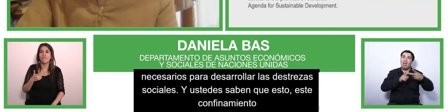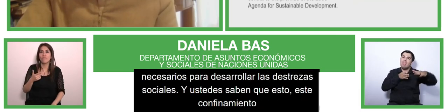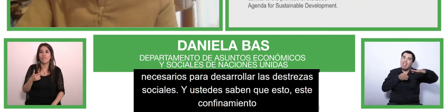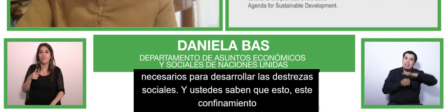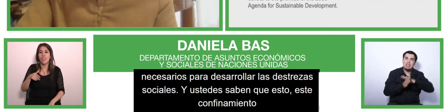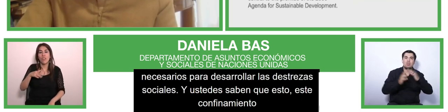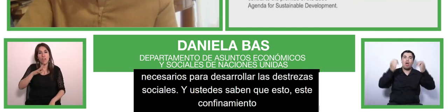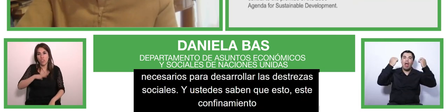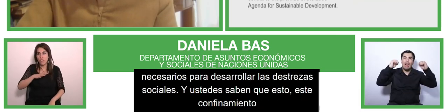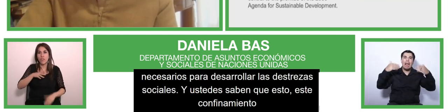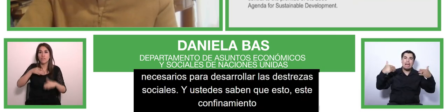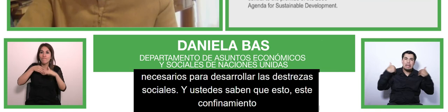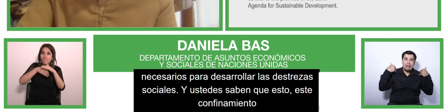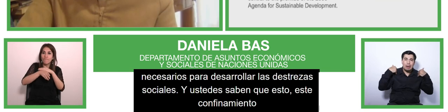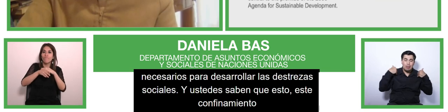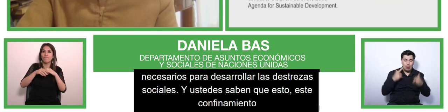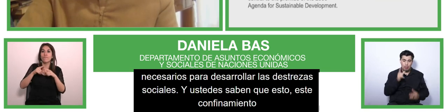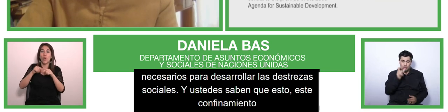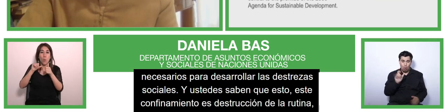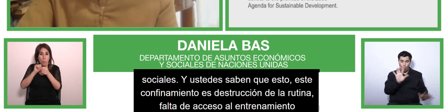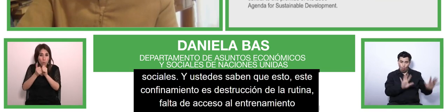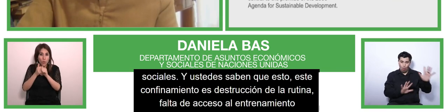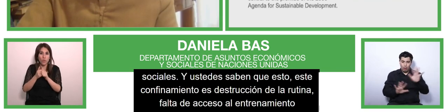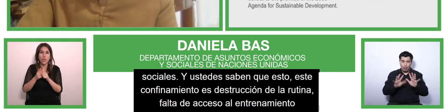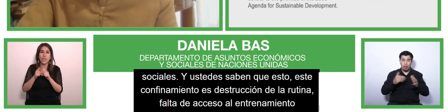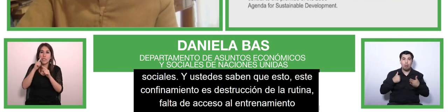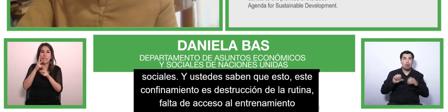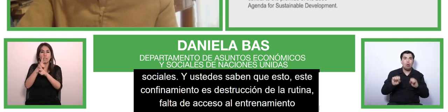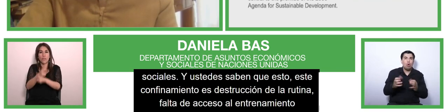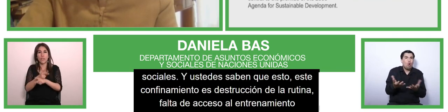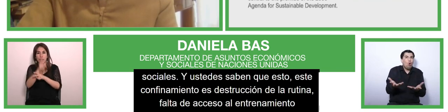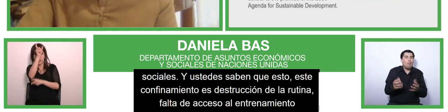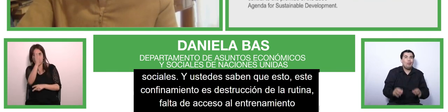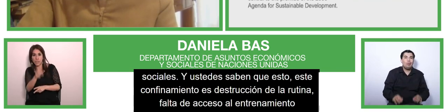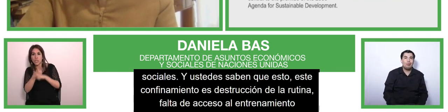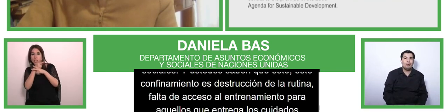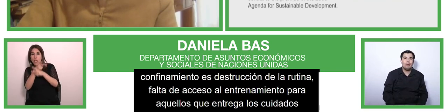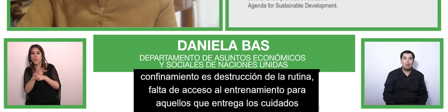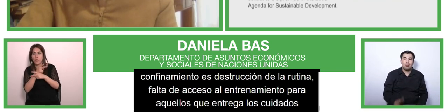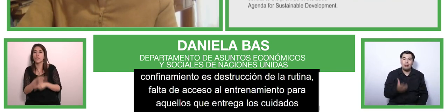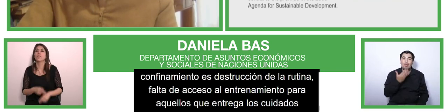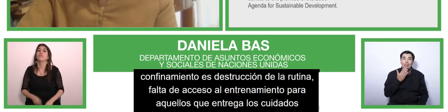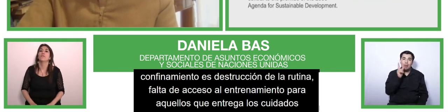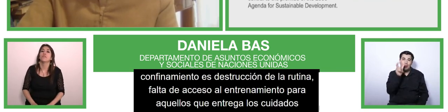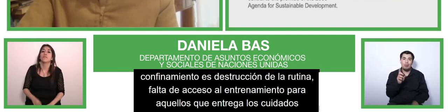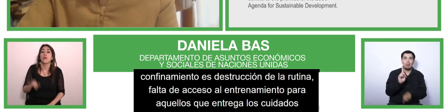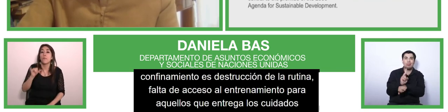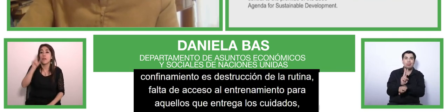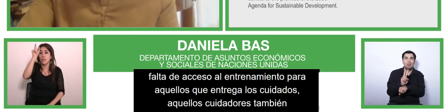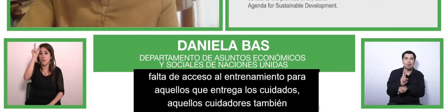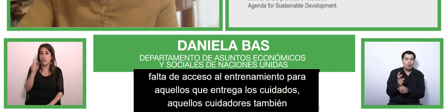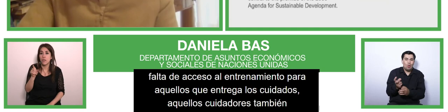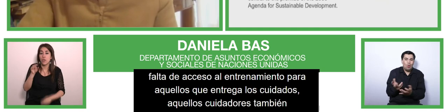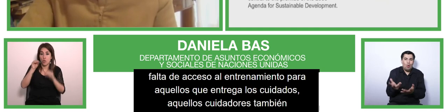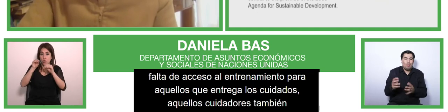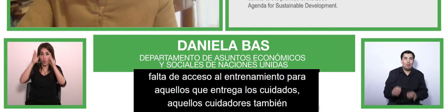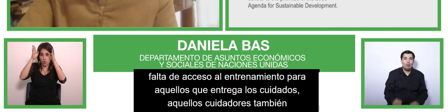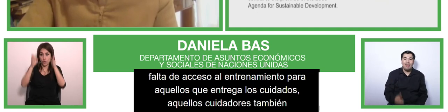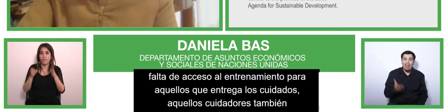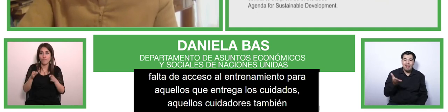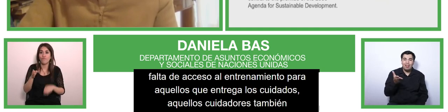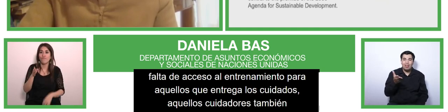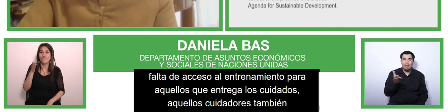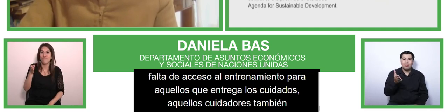what are we going to do to avoid and overcome these issues now in the current phase